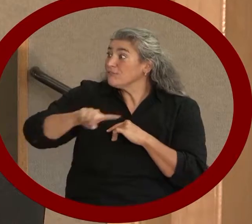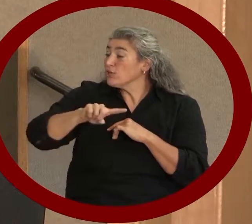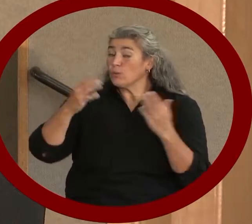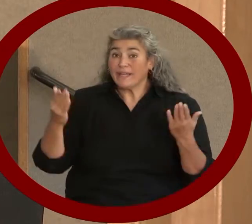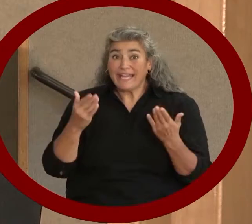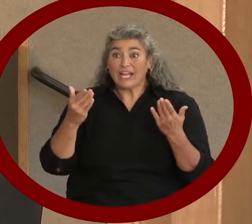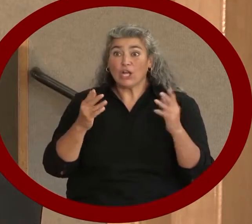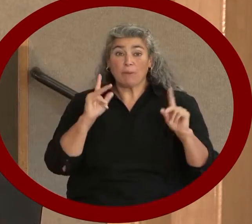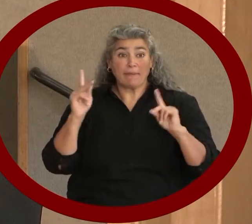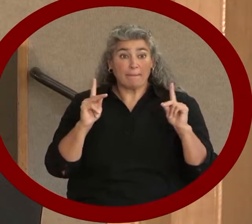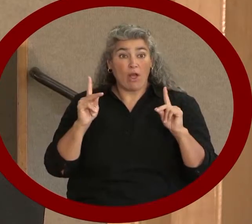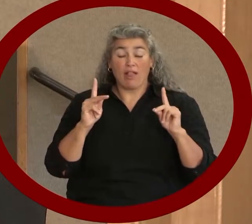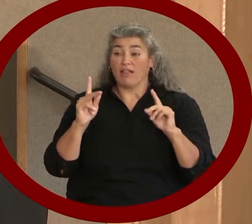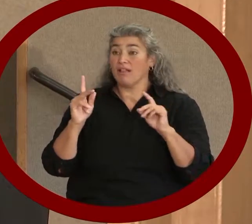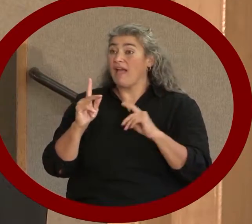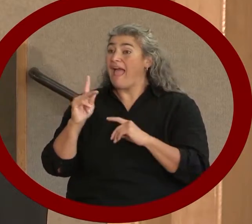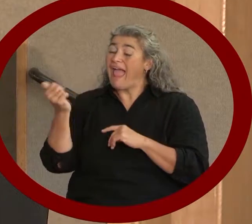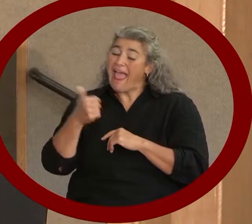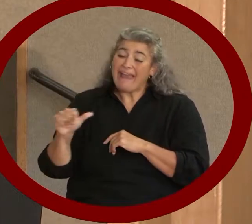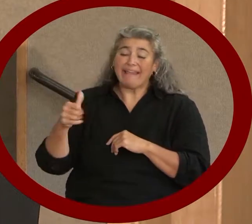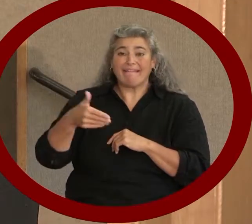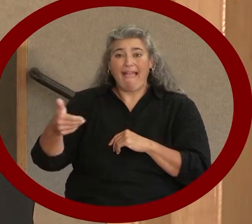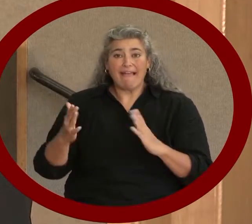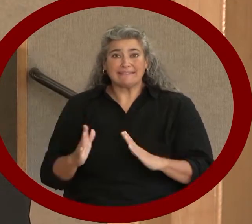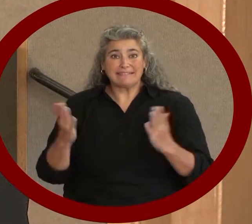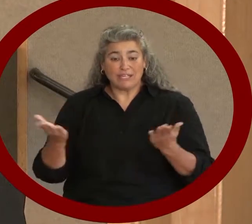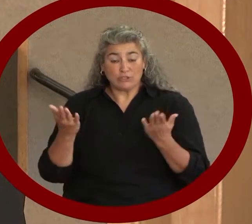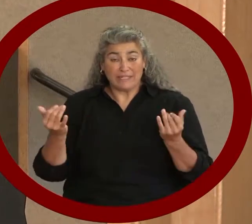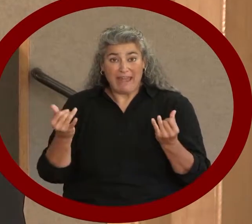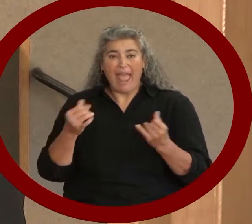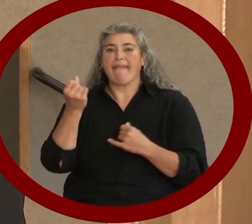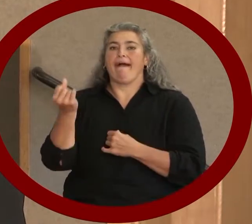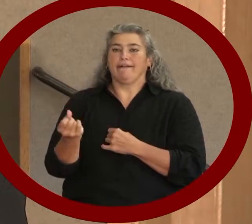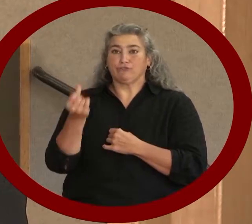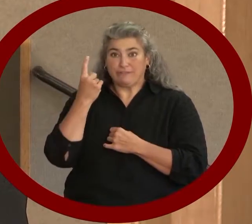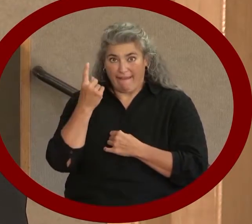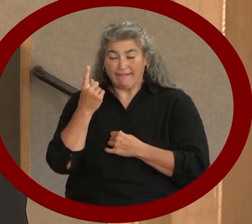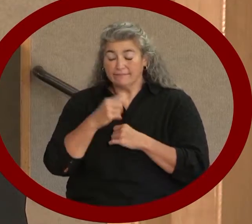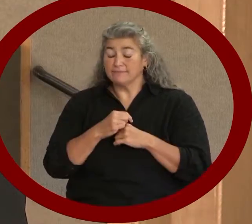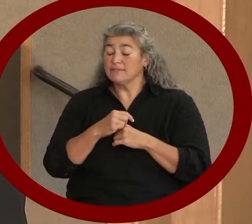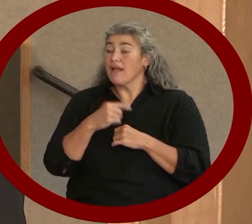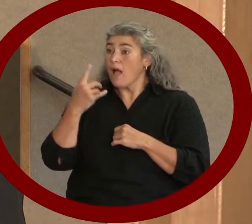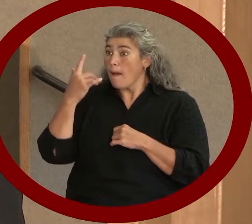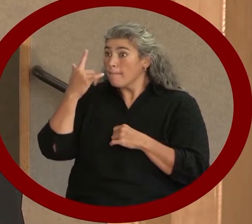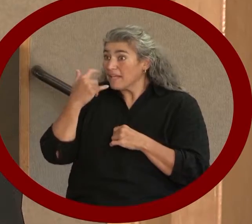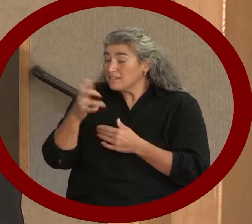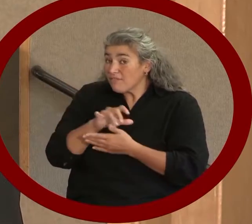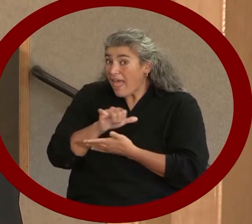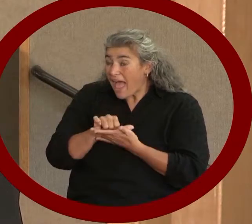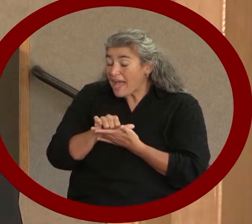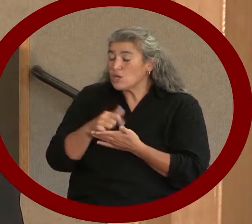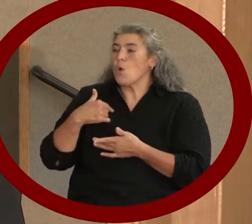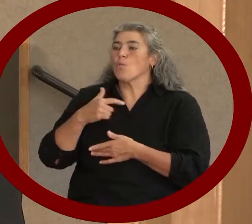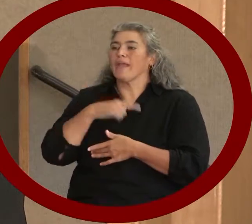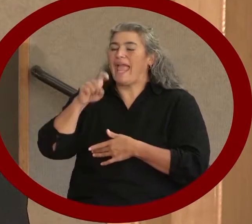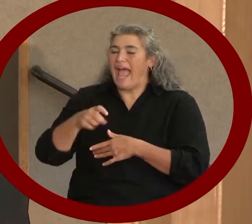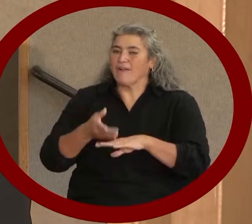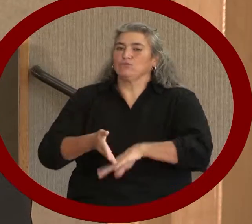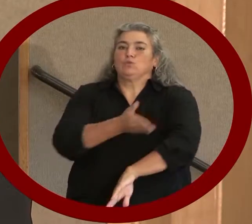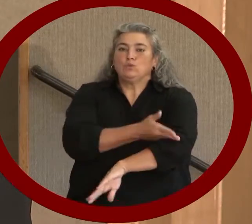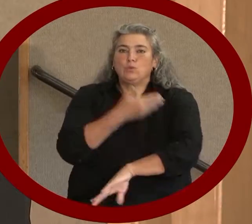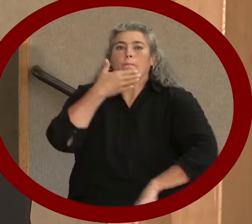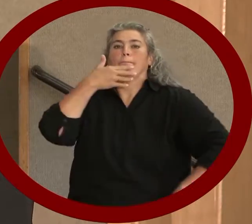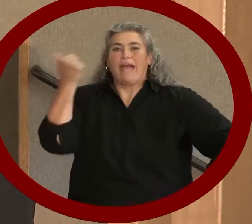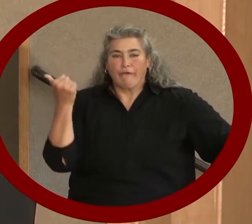nominees, nominators, honored guests, understand that for that to be true, we must do better. You